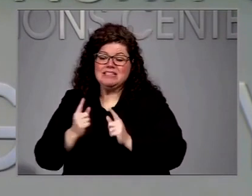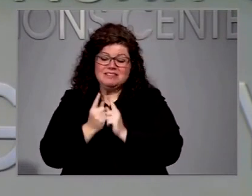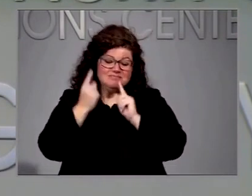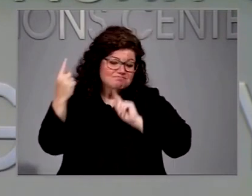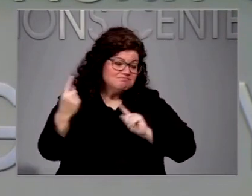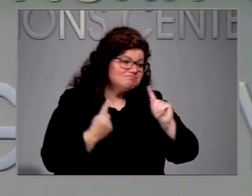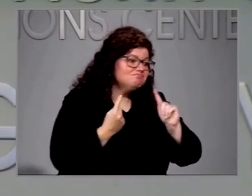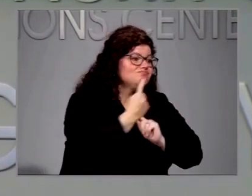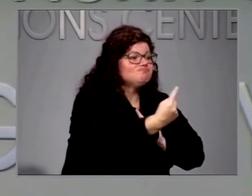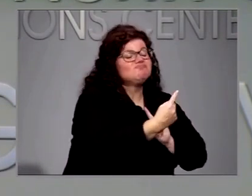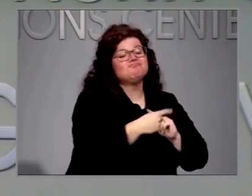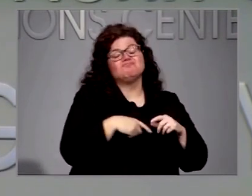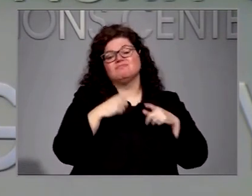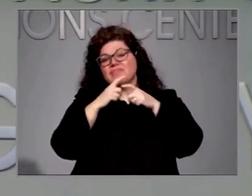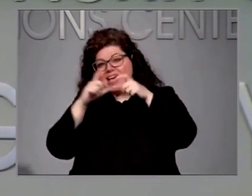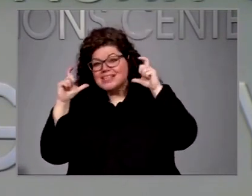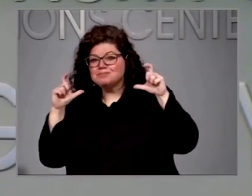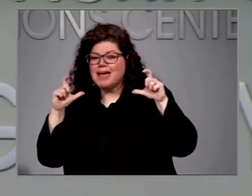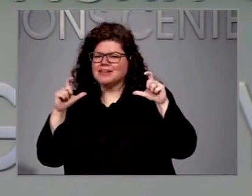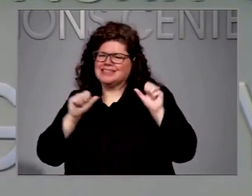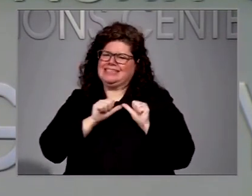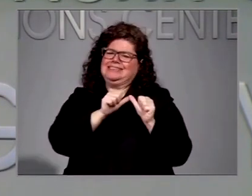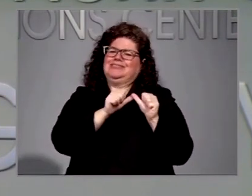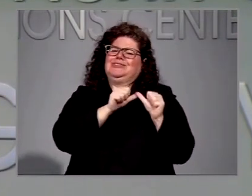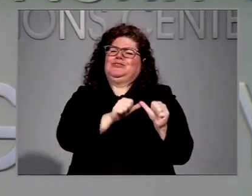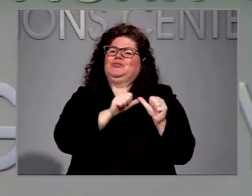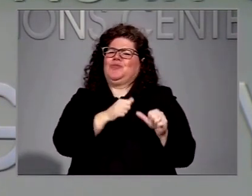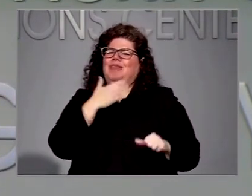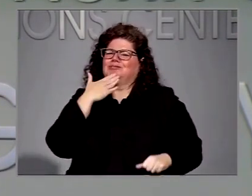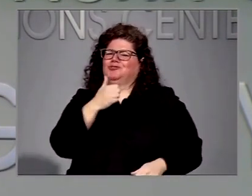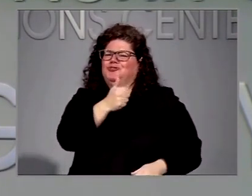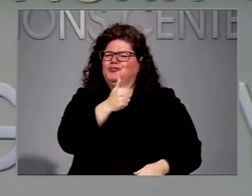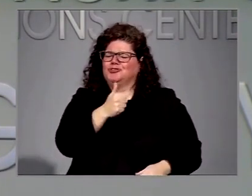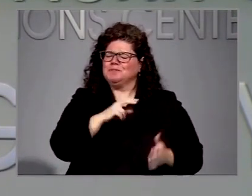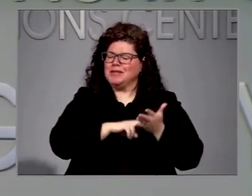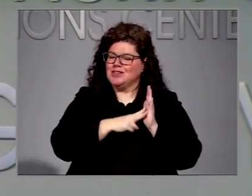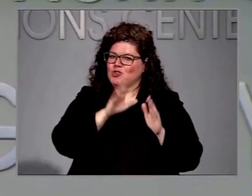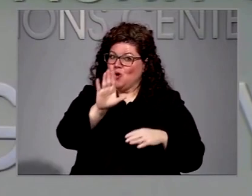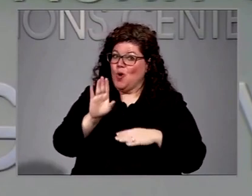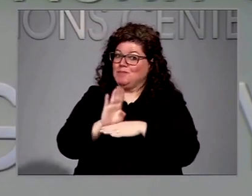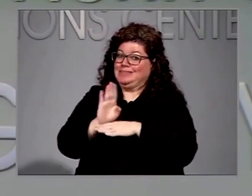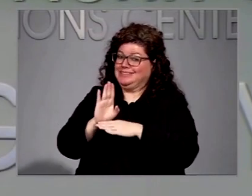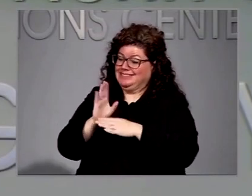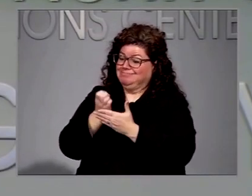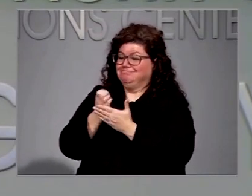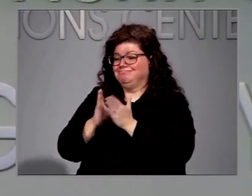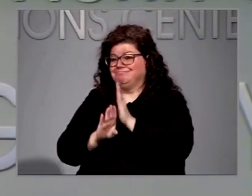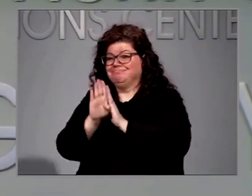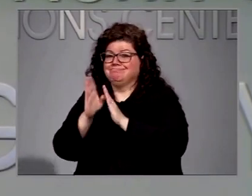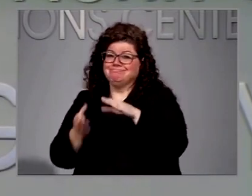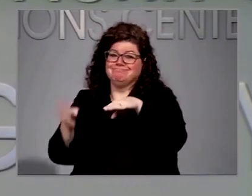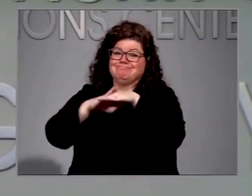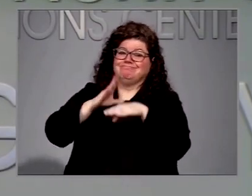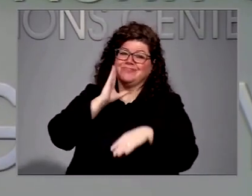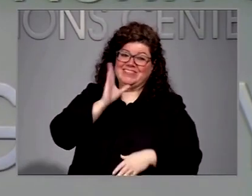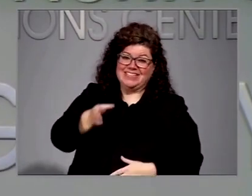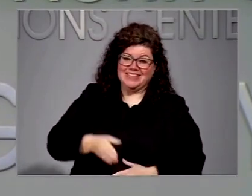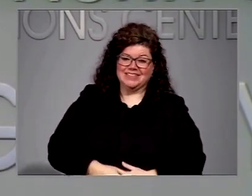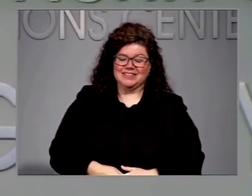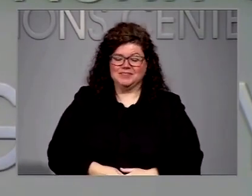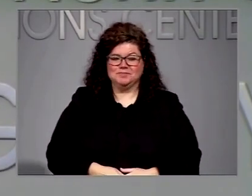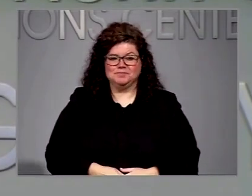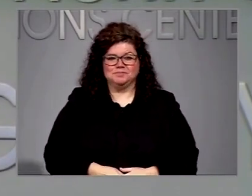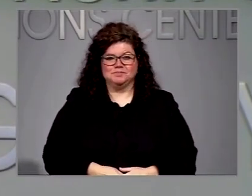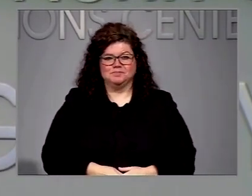face covering. Keep up that good work. It's going to be good business for you, too. We'll continue to use caution in our